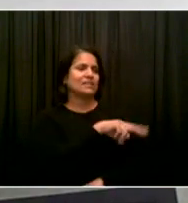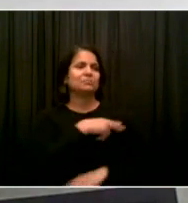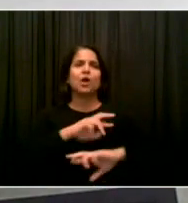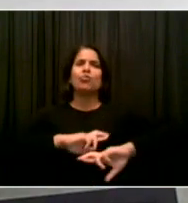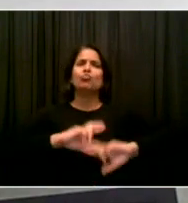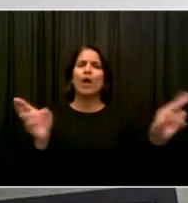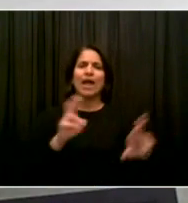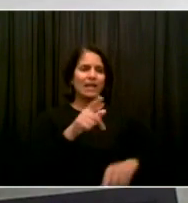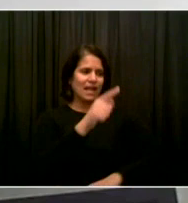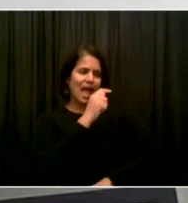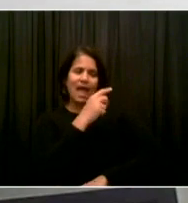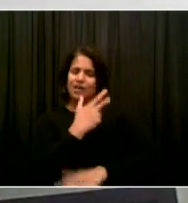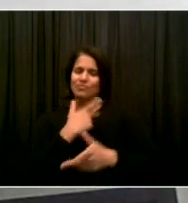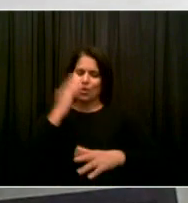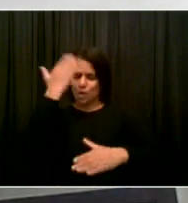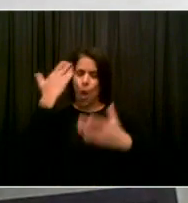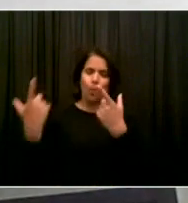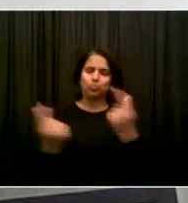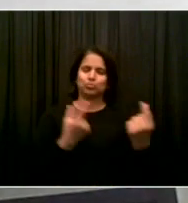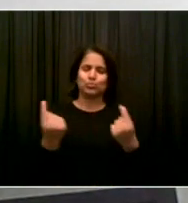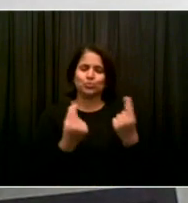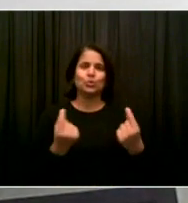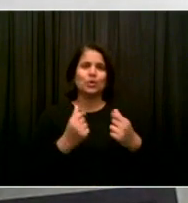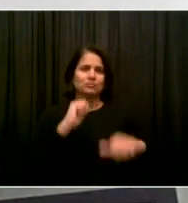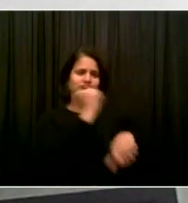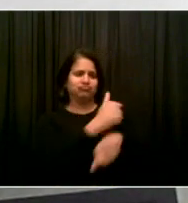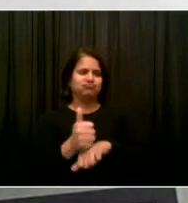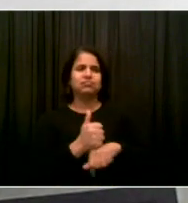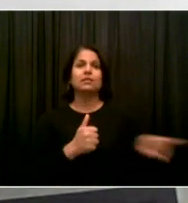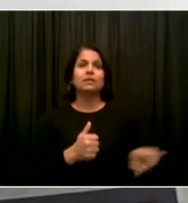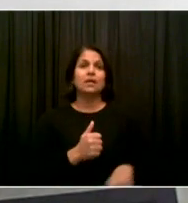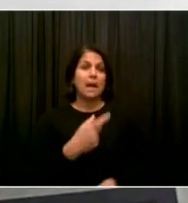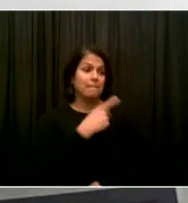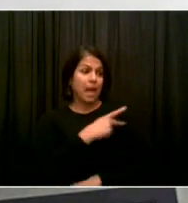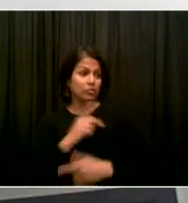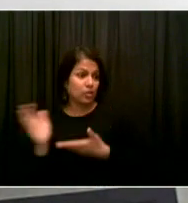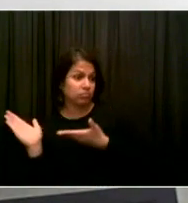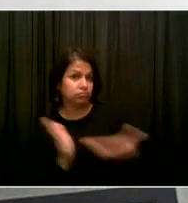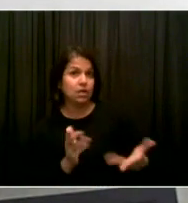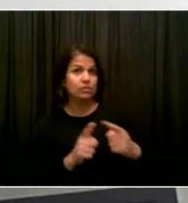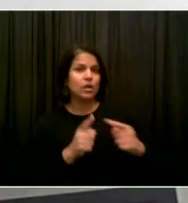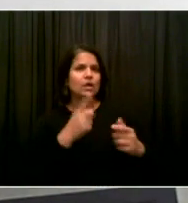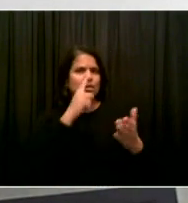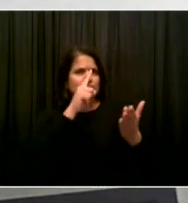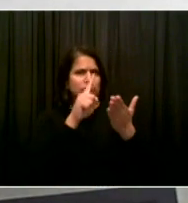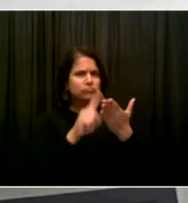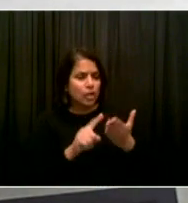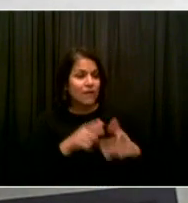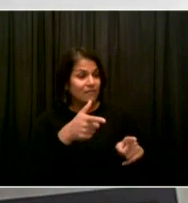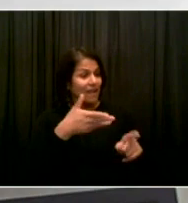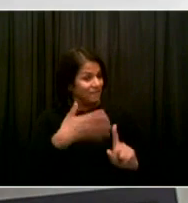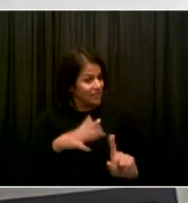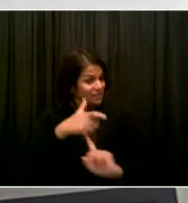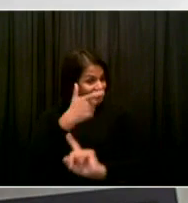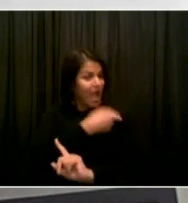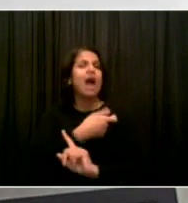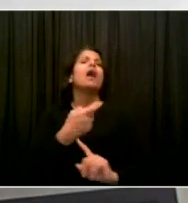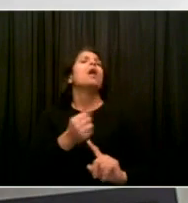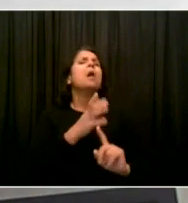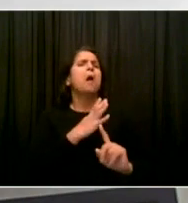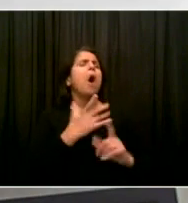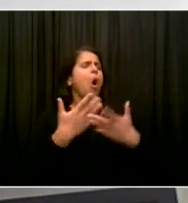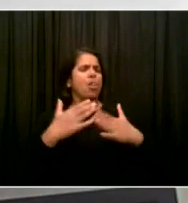who get hospitalized now have been vaccinated. And so they have immunity or they have